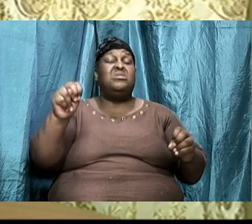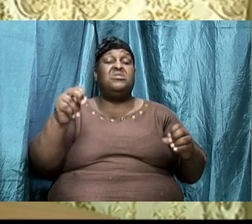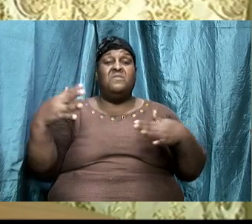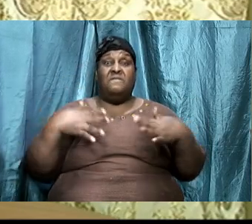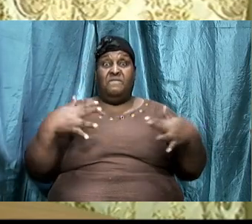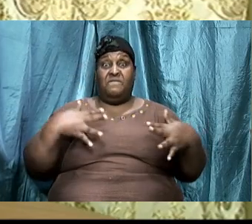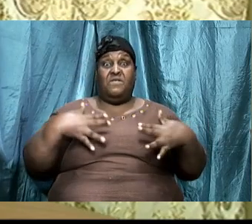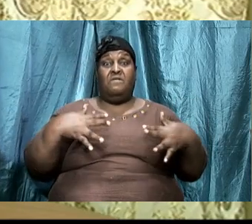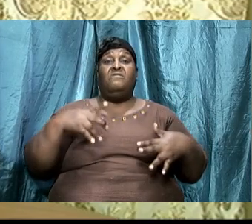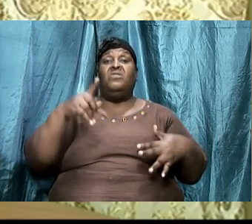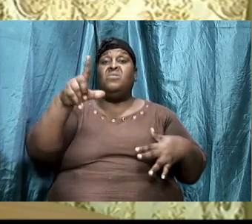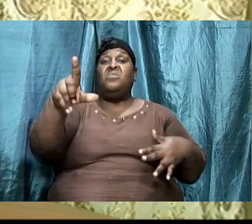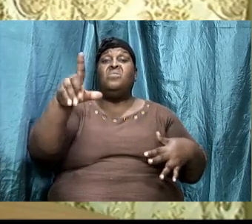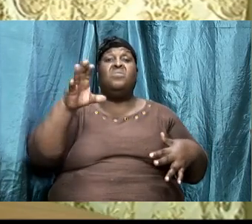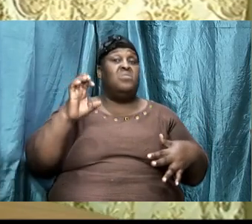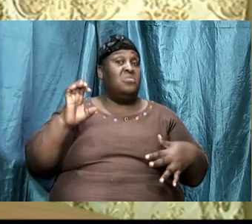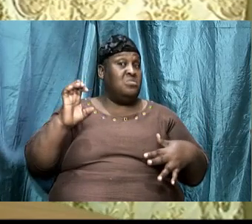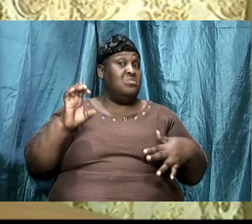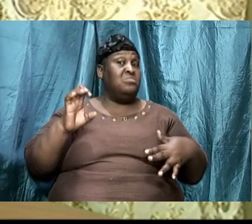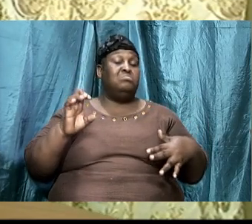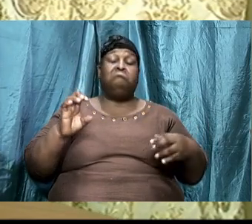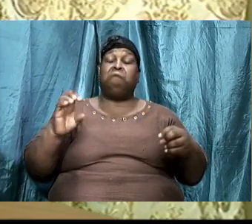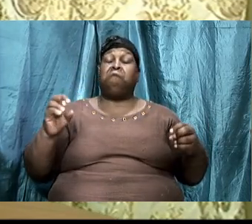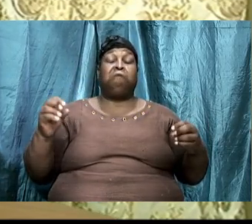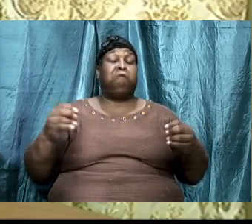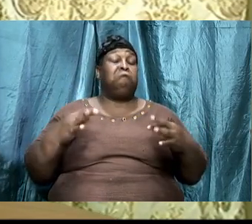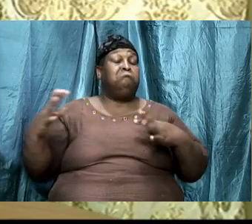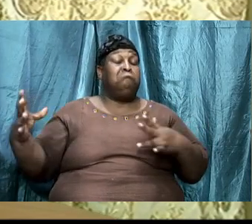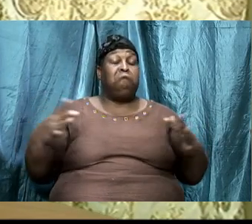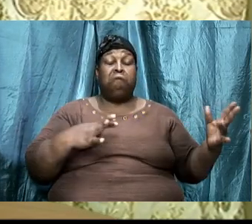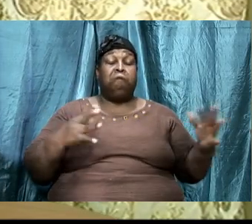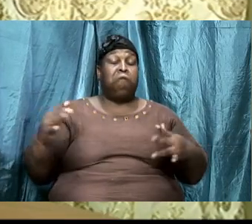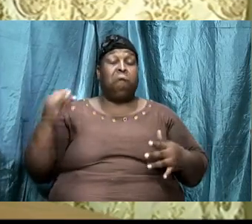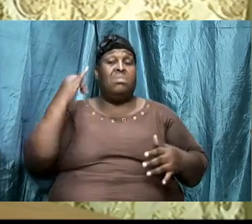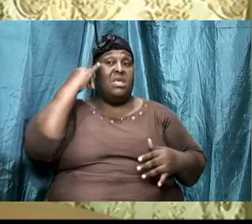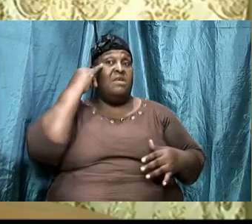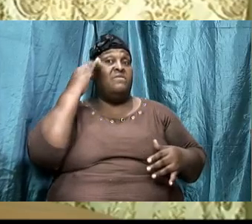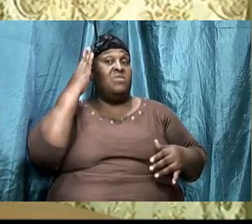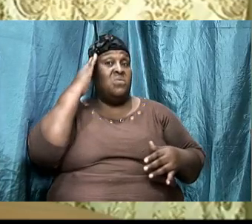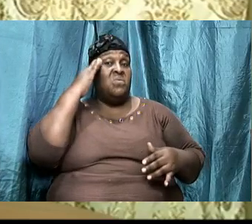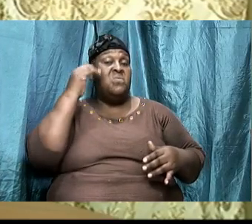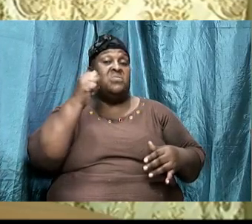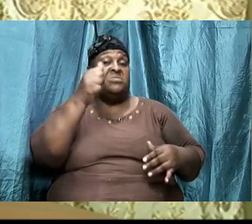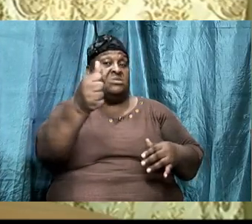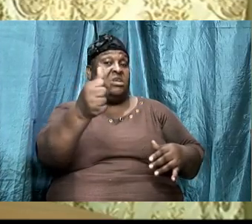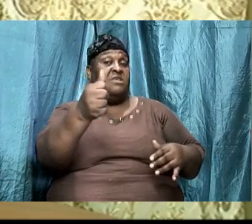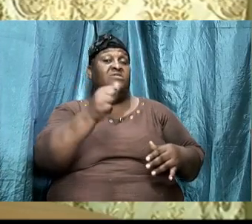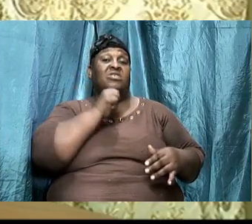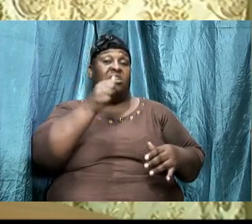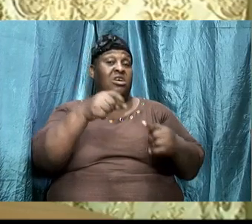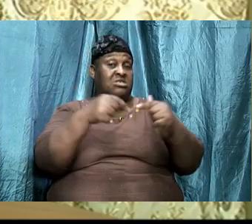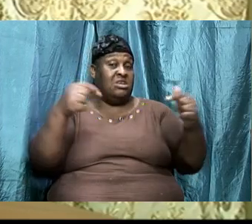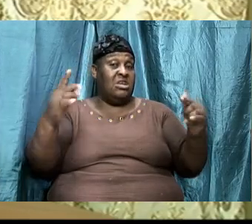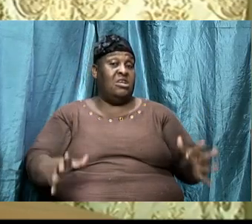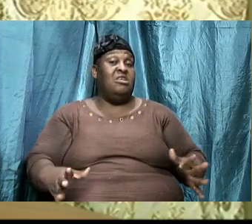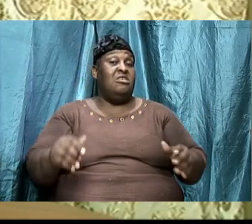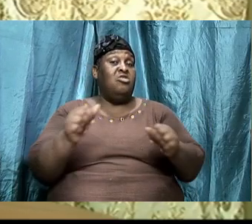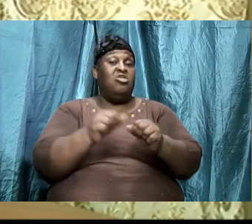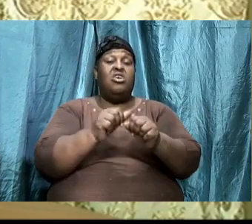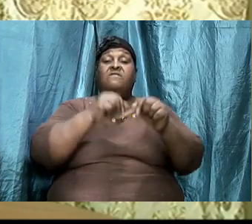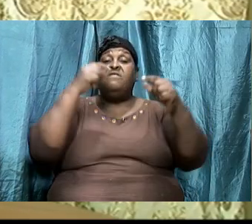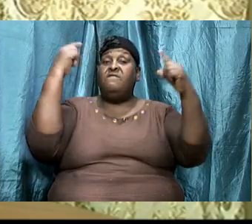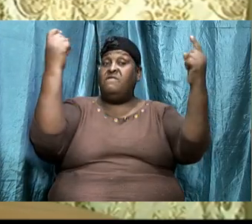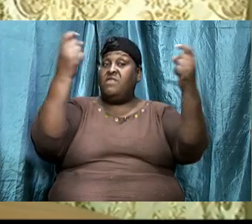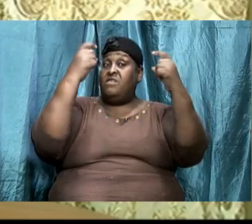So, but if you know yourself, but not the enemy, for every victory gained,